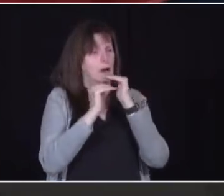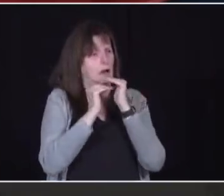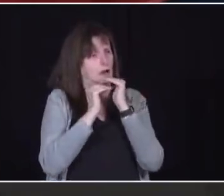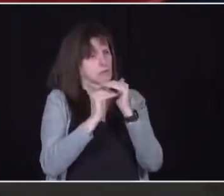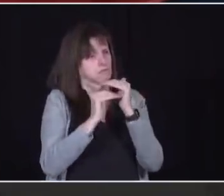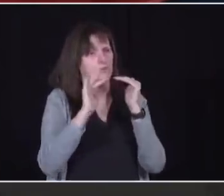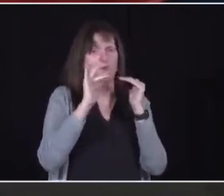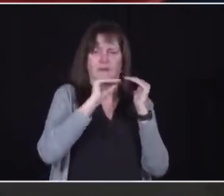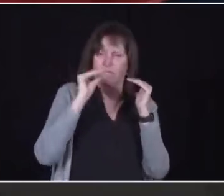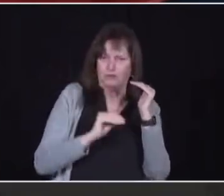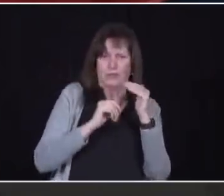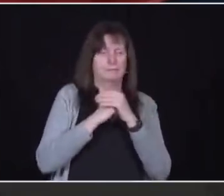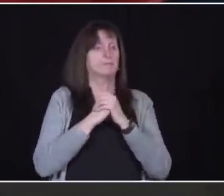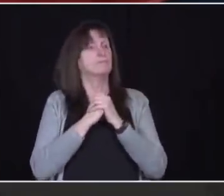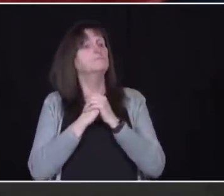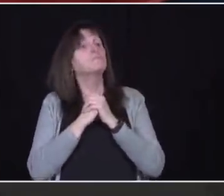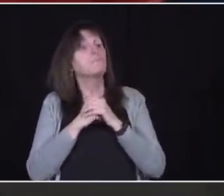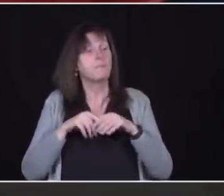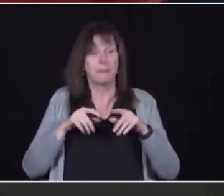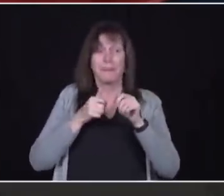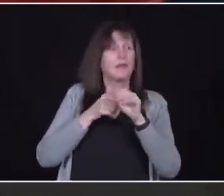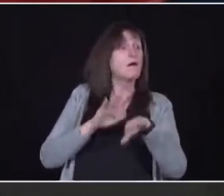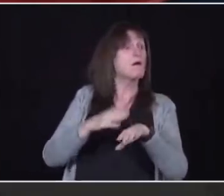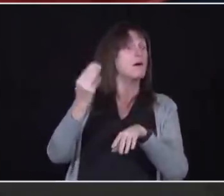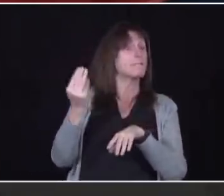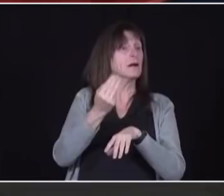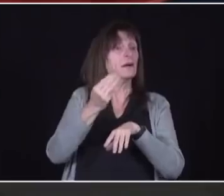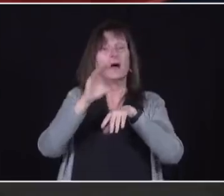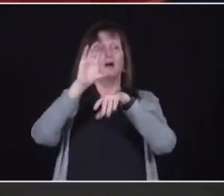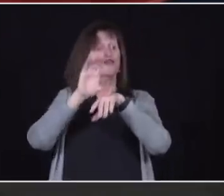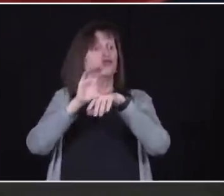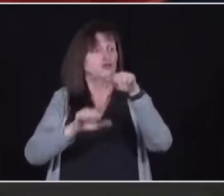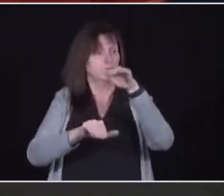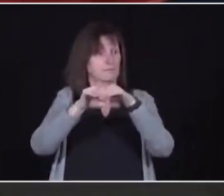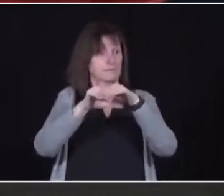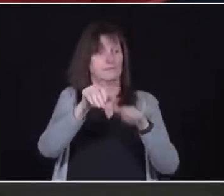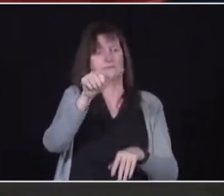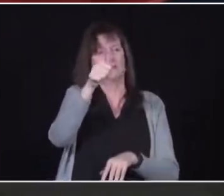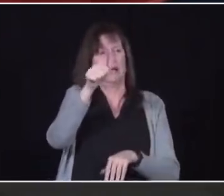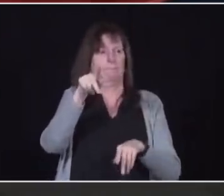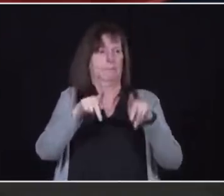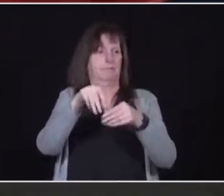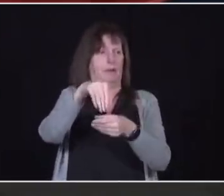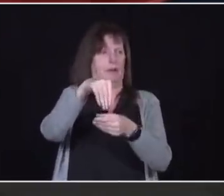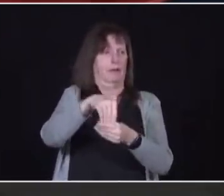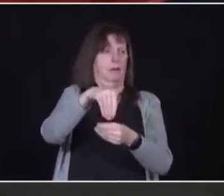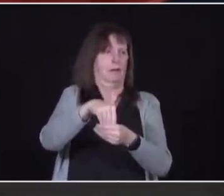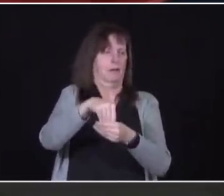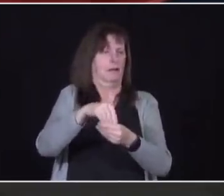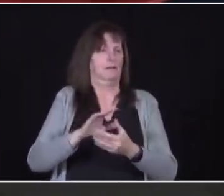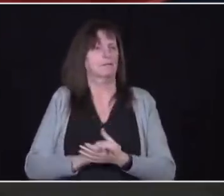of worship will be capped at a maximum of 10 people indoors. To get ahead of the